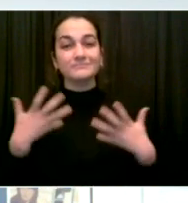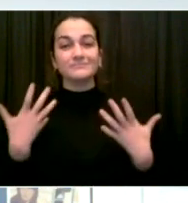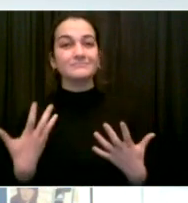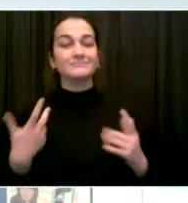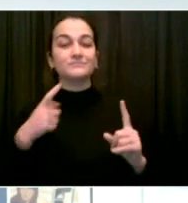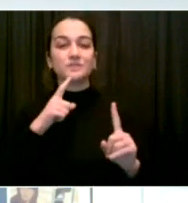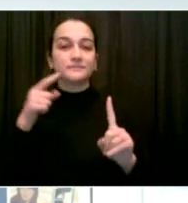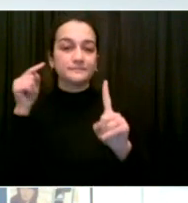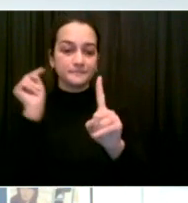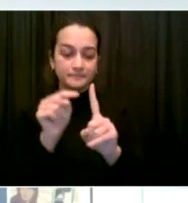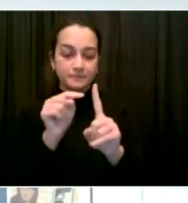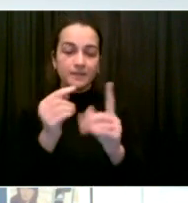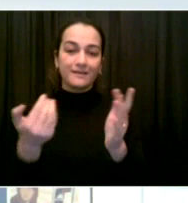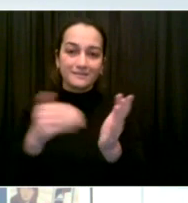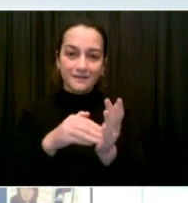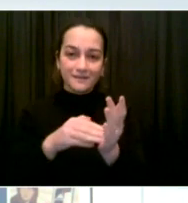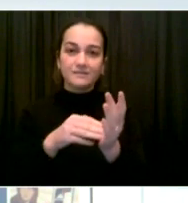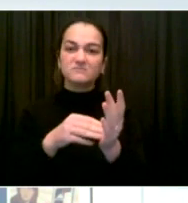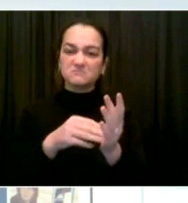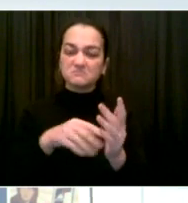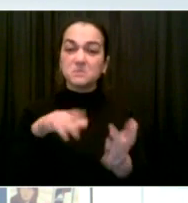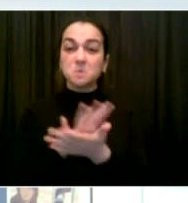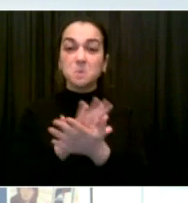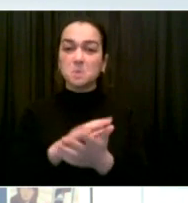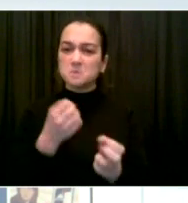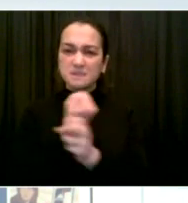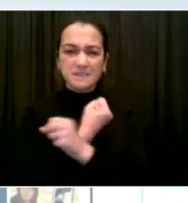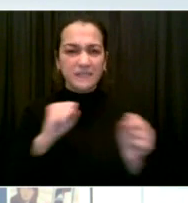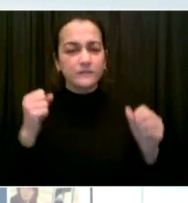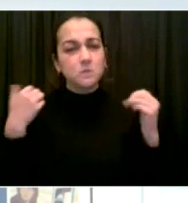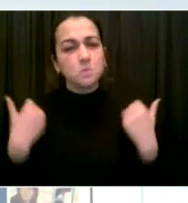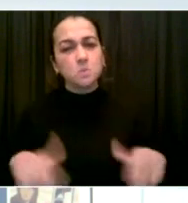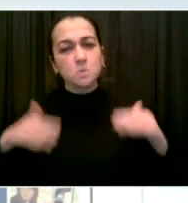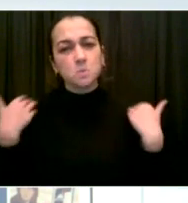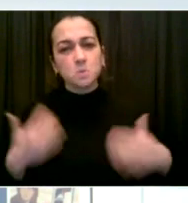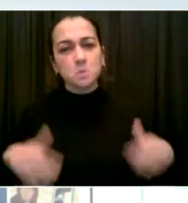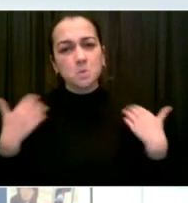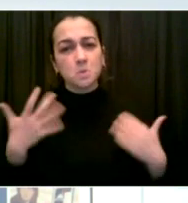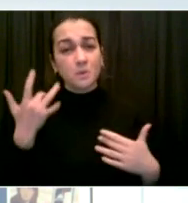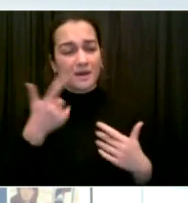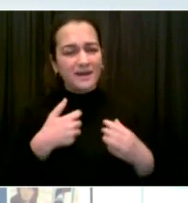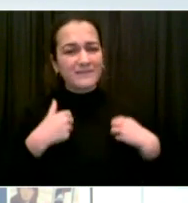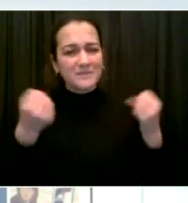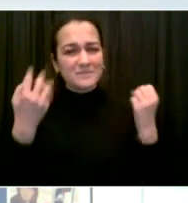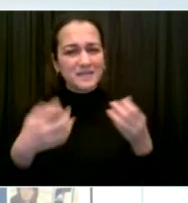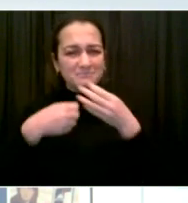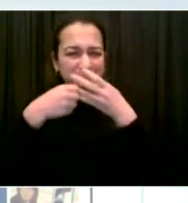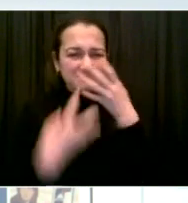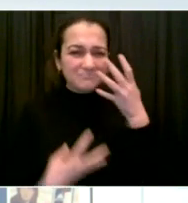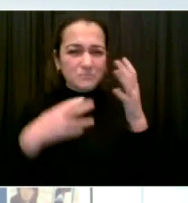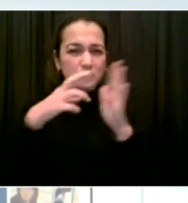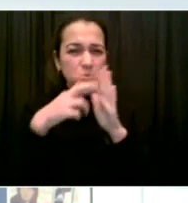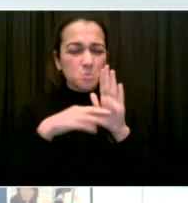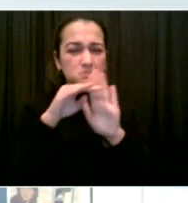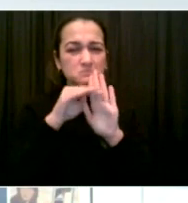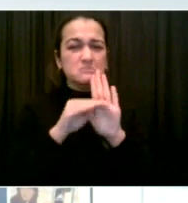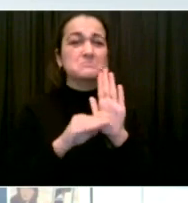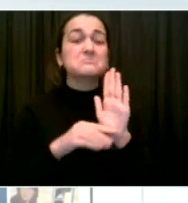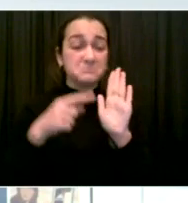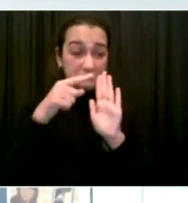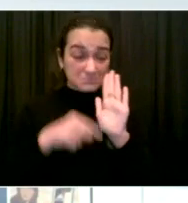It's because of those strict layered protocols that we have and we're going to continue to do what we need to to meet the moment